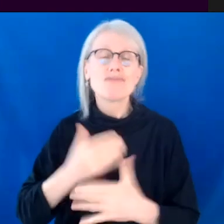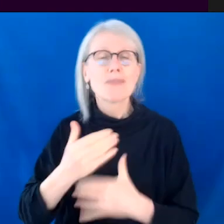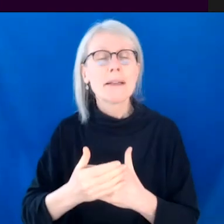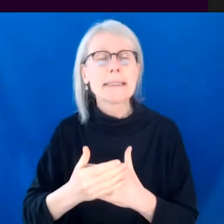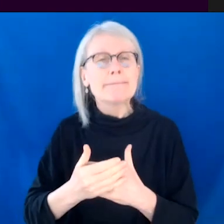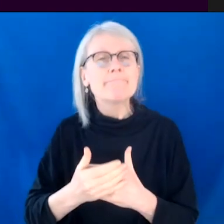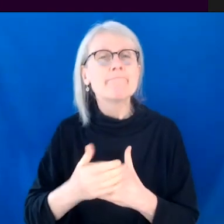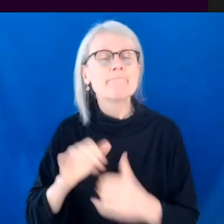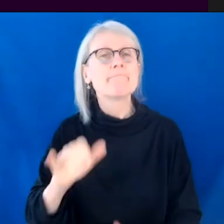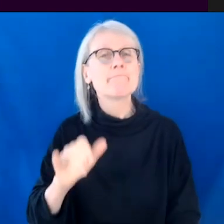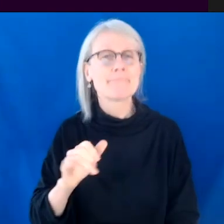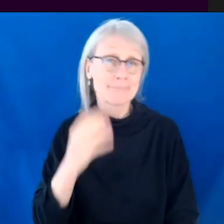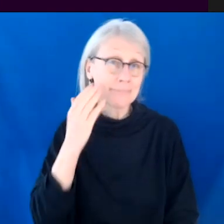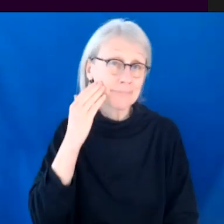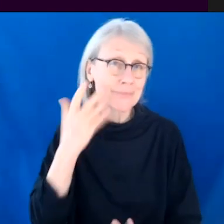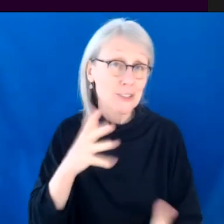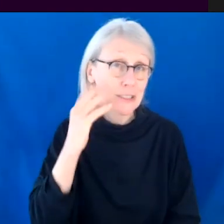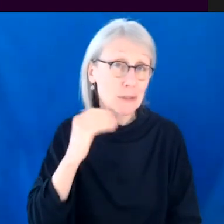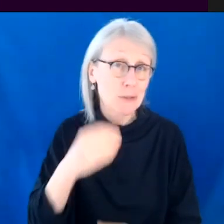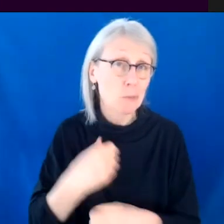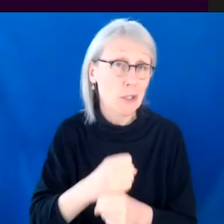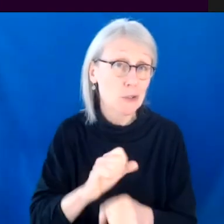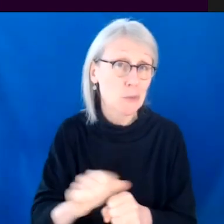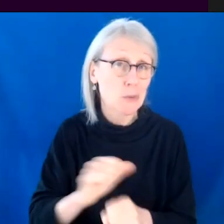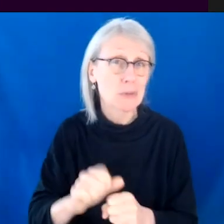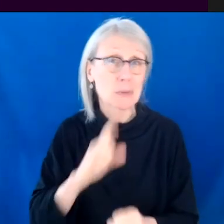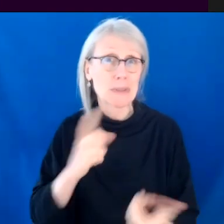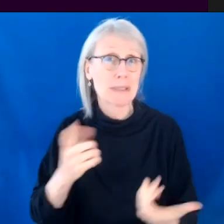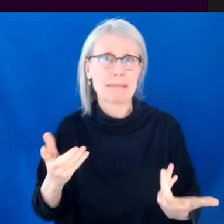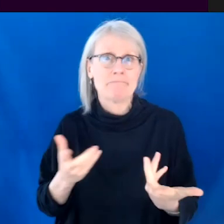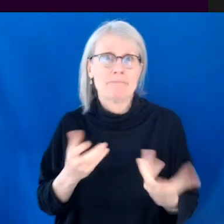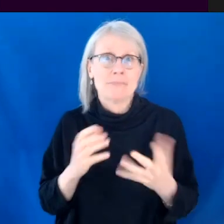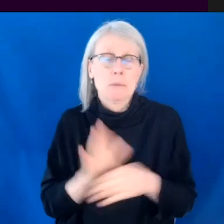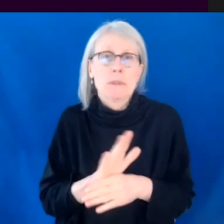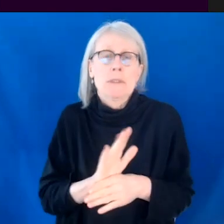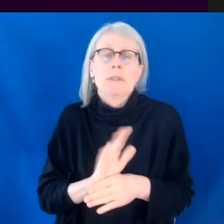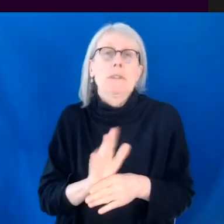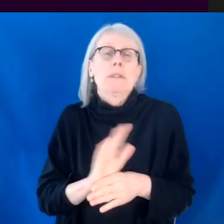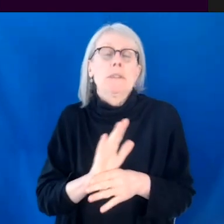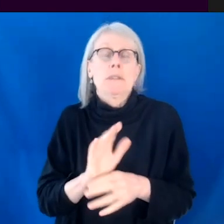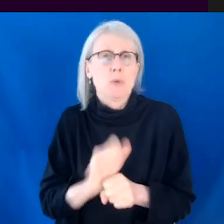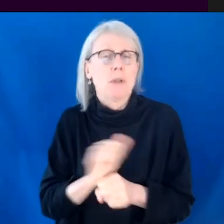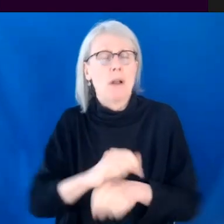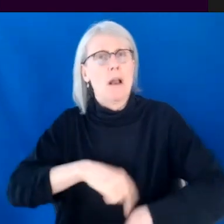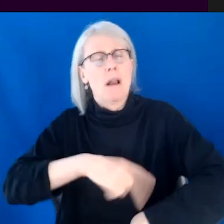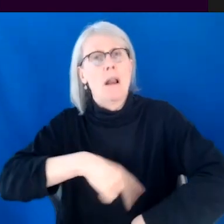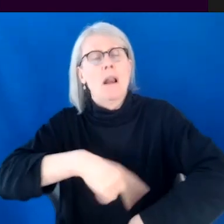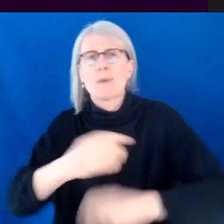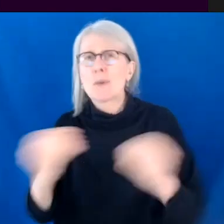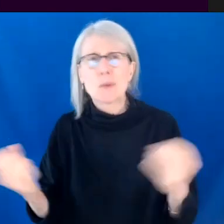realized as anybody who works in production knows, I just didn't have very much time to write because I was working these very long hours.